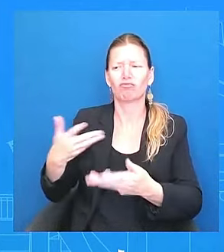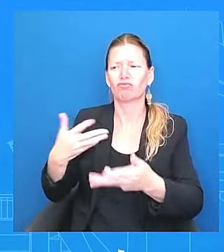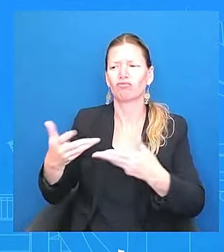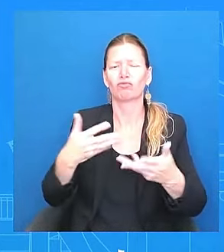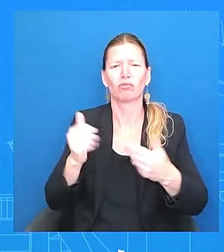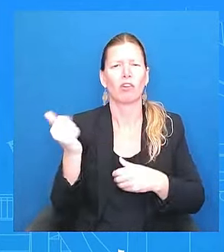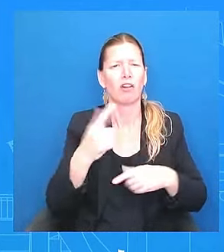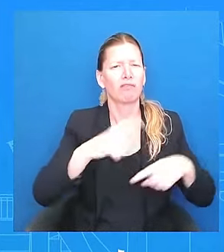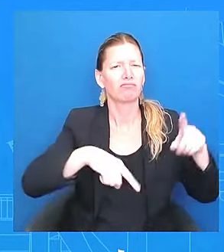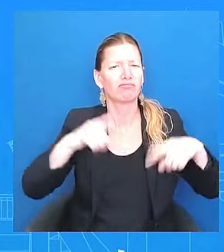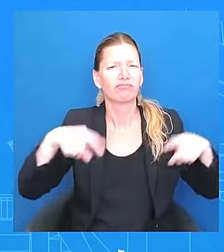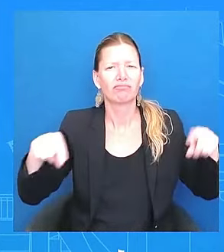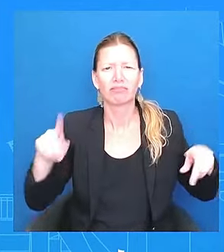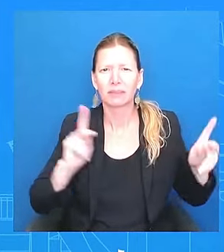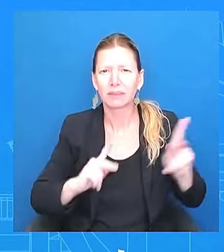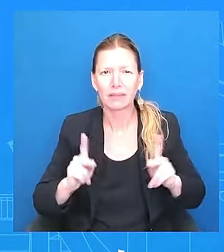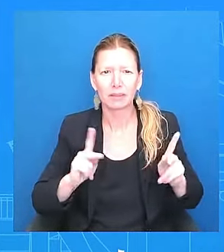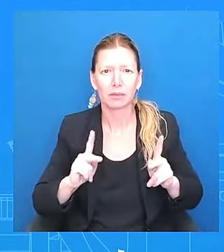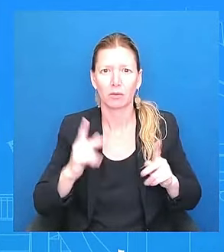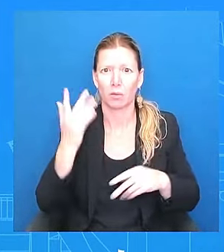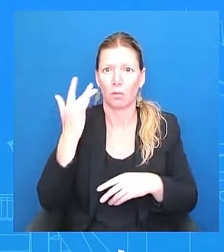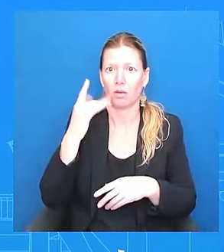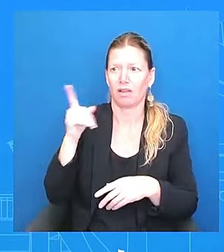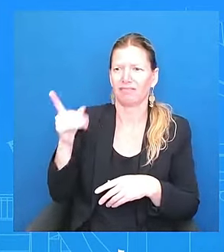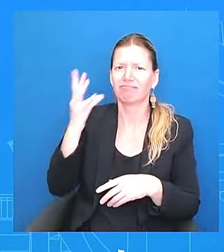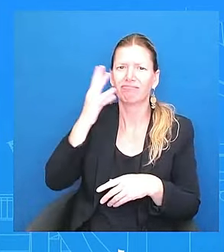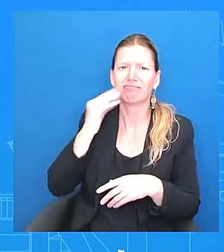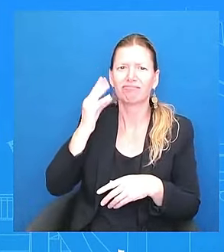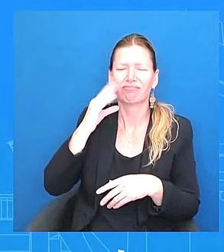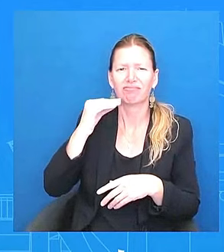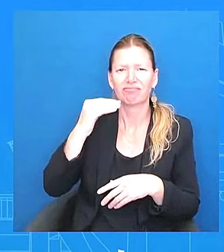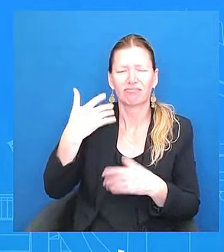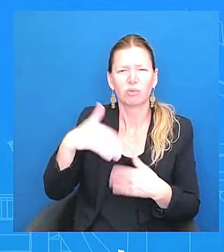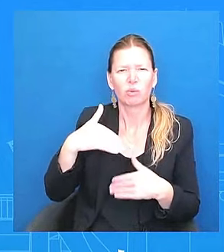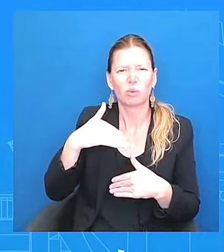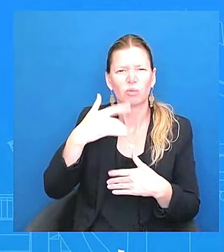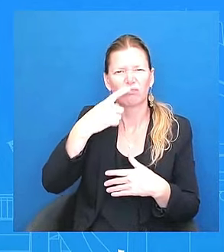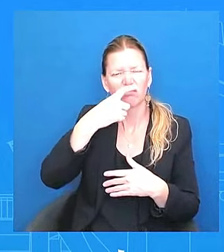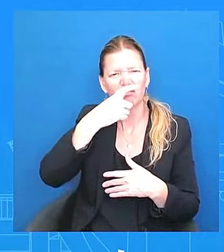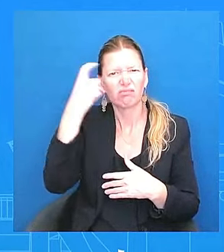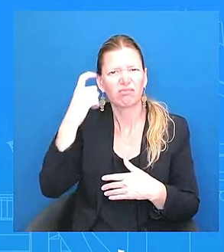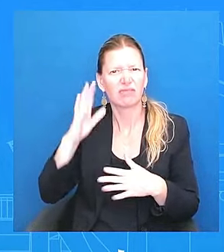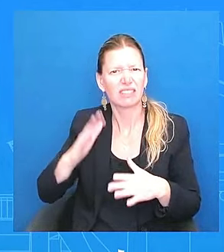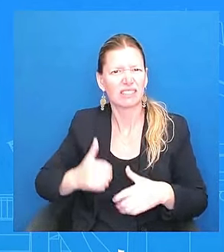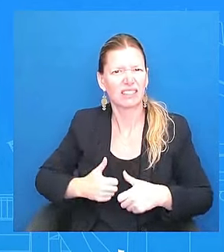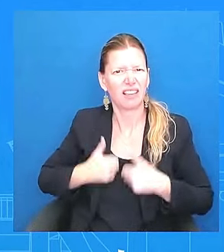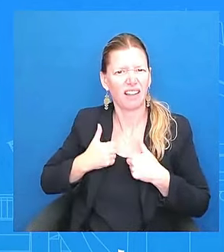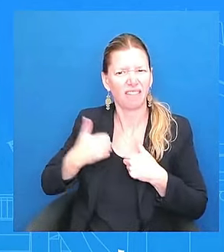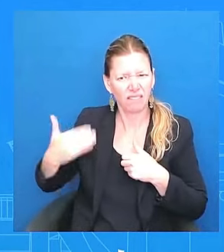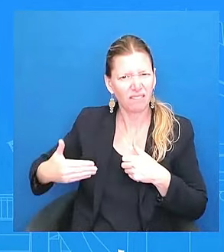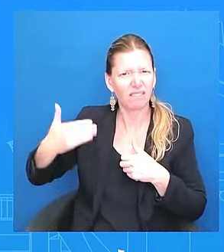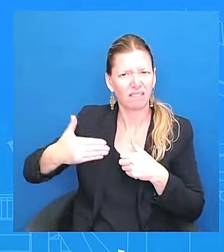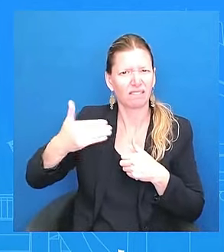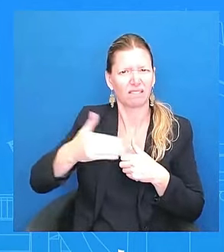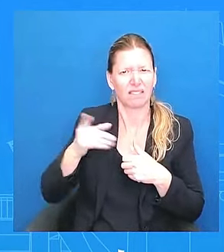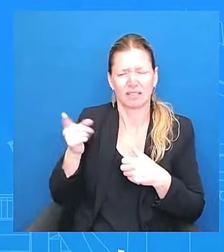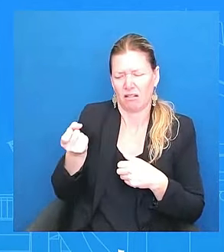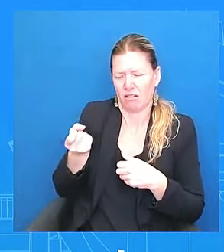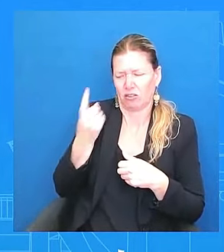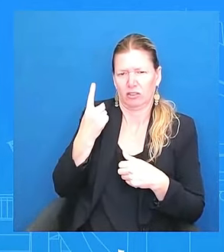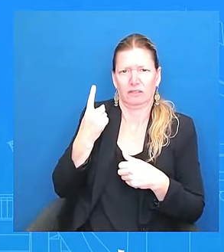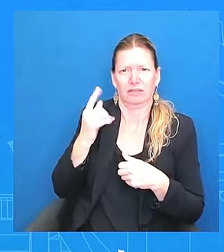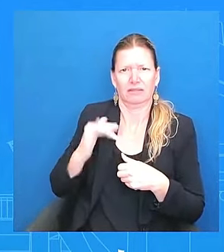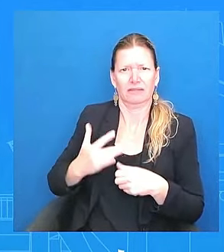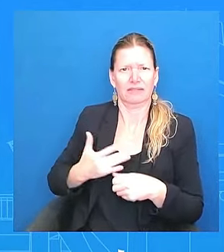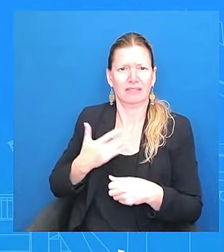tragedy and knows what that feels like. And, you know, I have not asked him specifically that